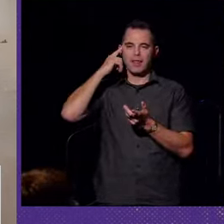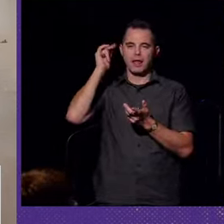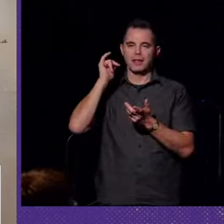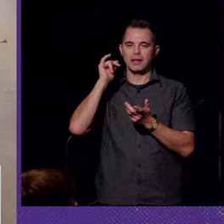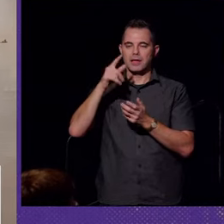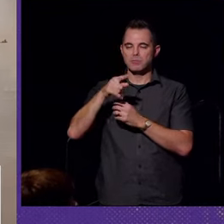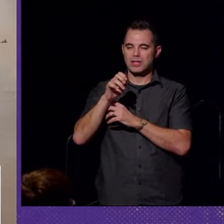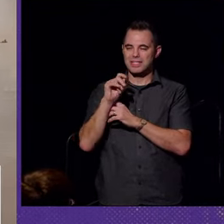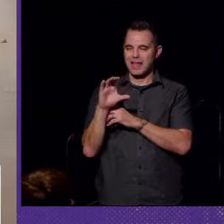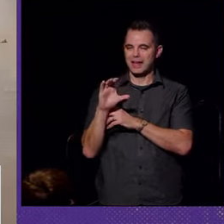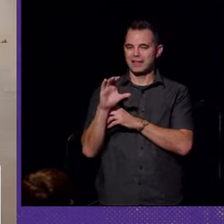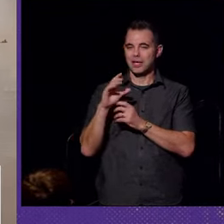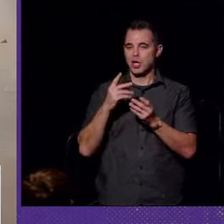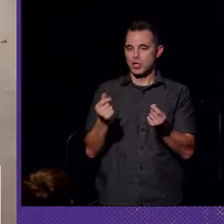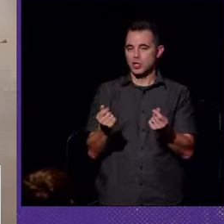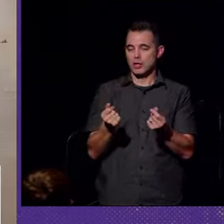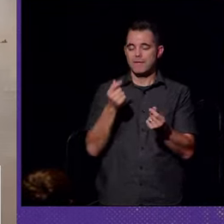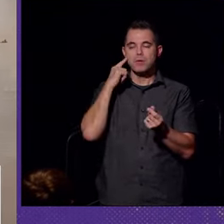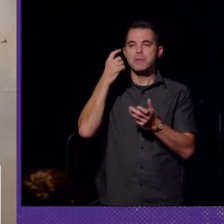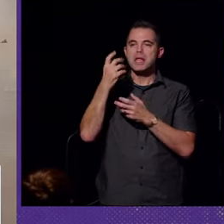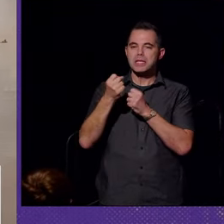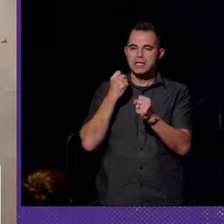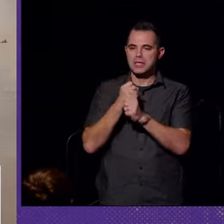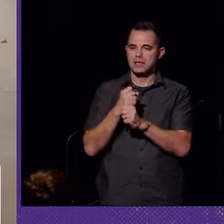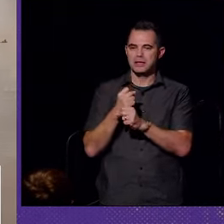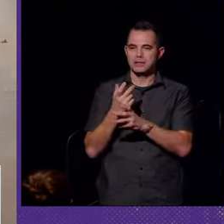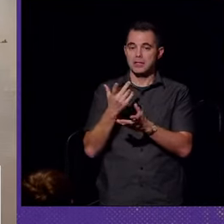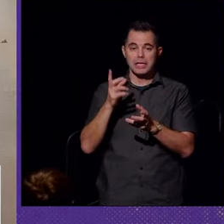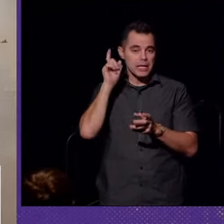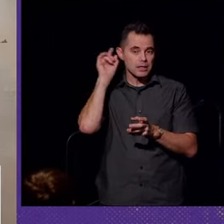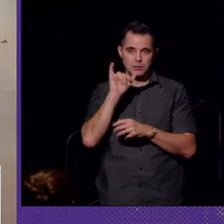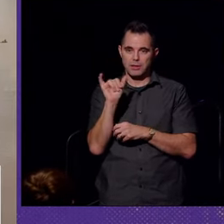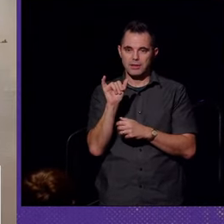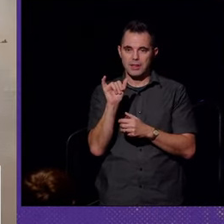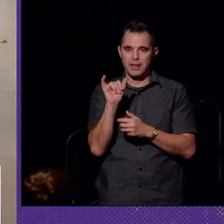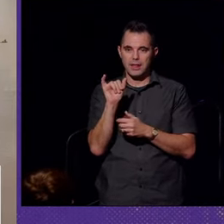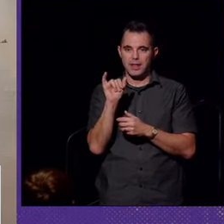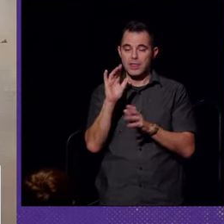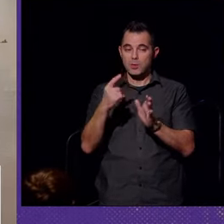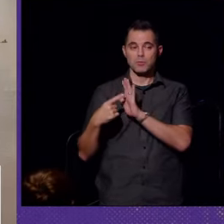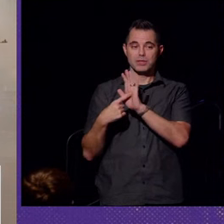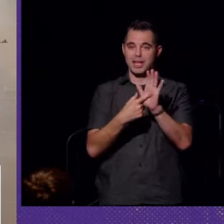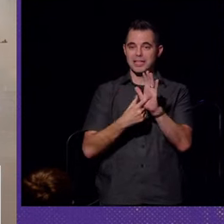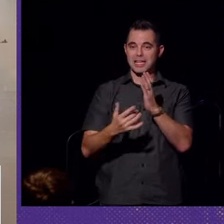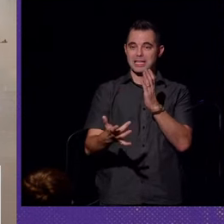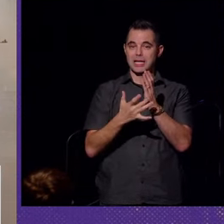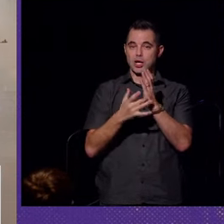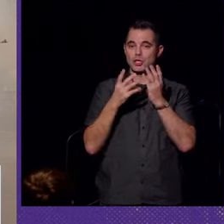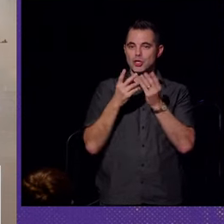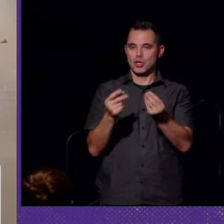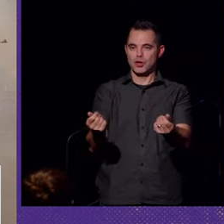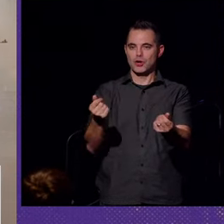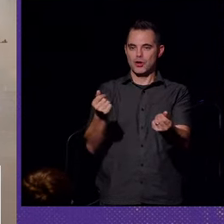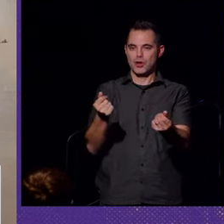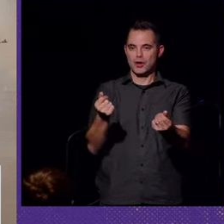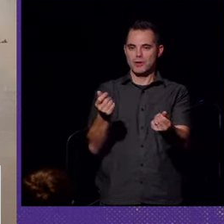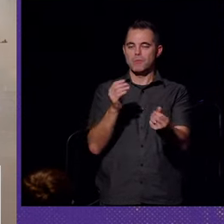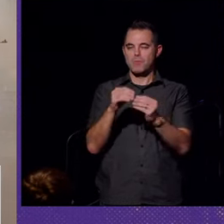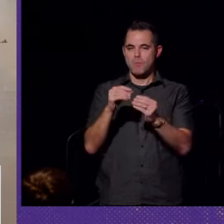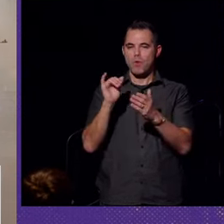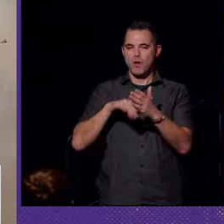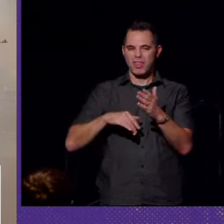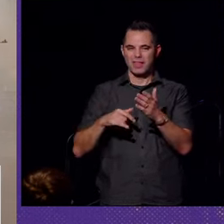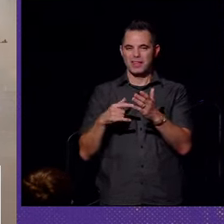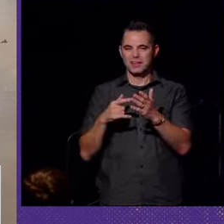prosthetic cure. And for decades, so were hearing aids. They were presented as technological cures much more